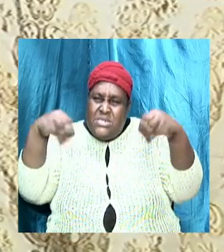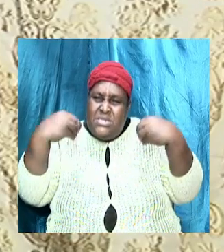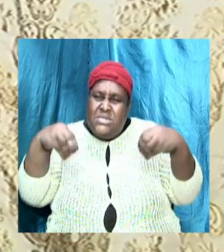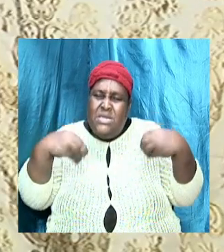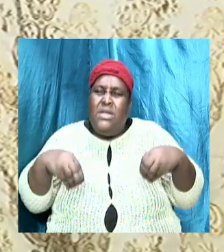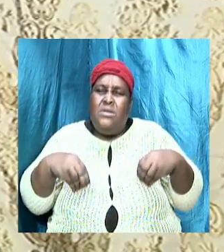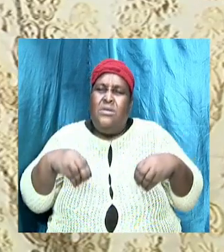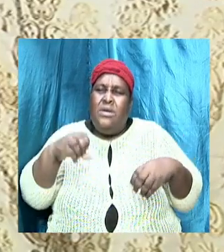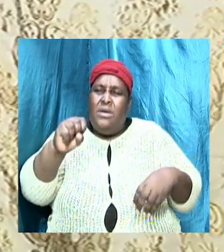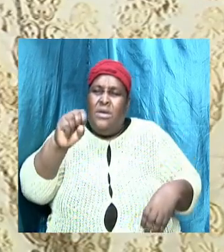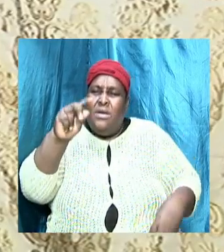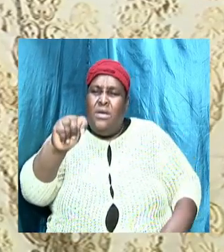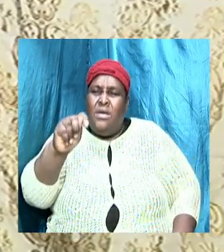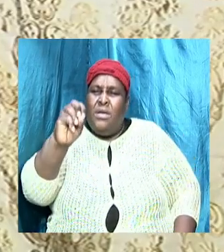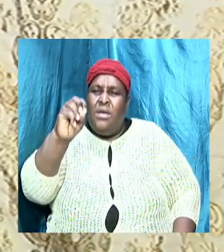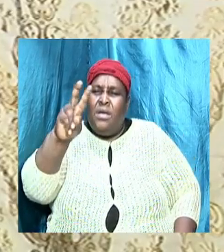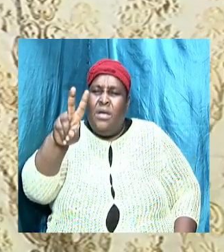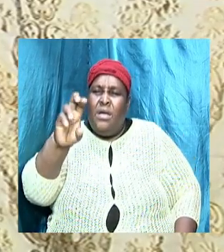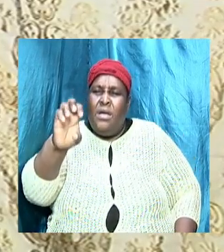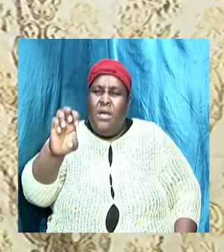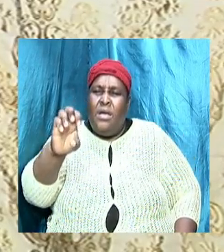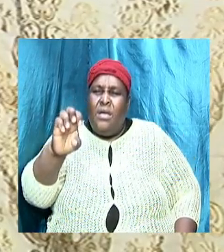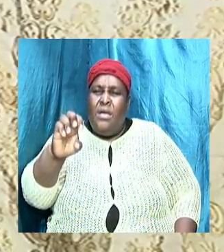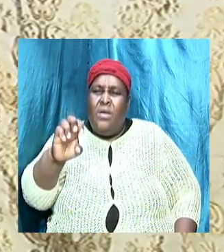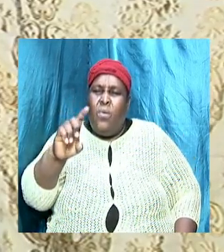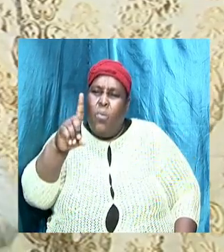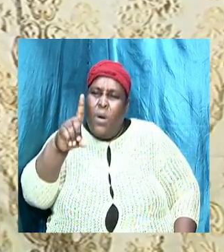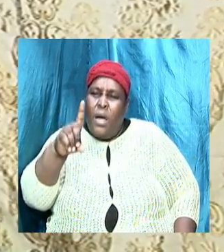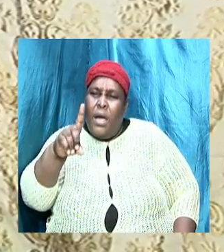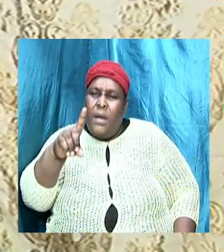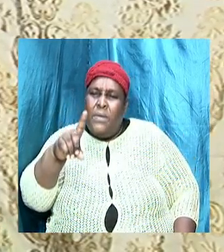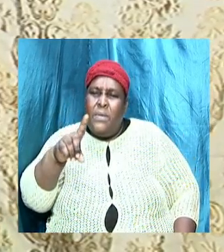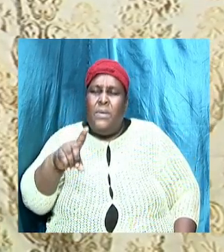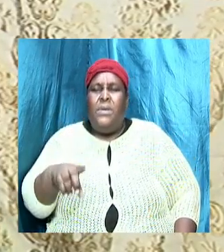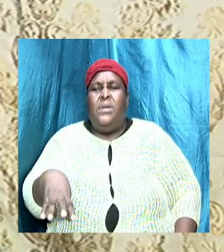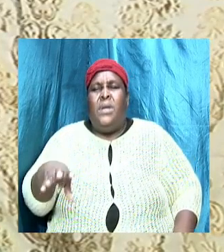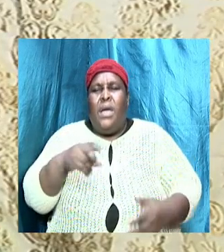fridge in one fridge and give them the money